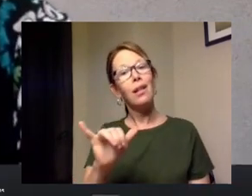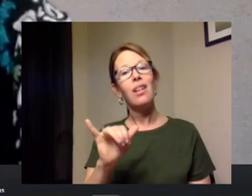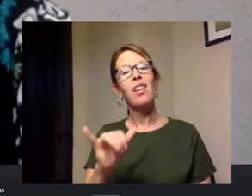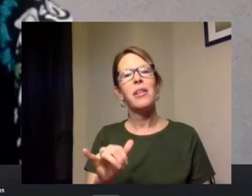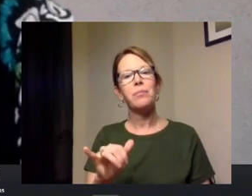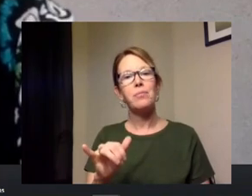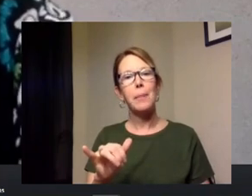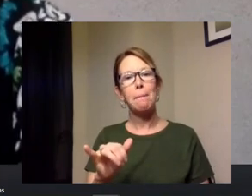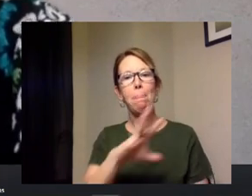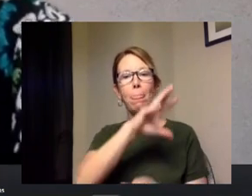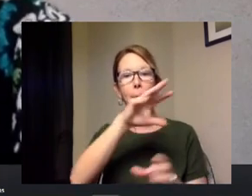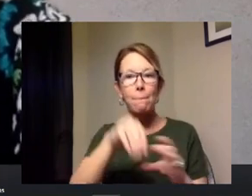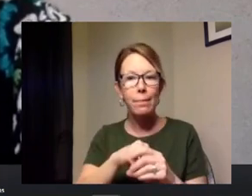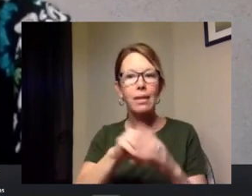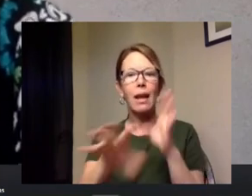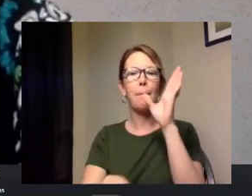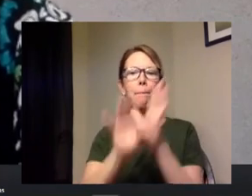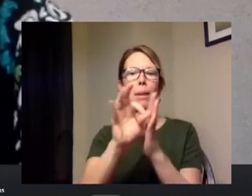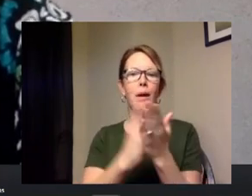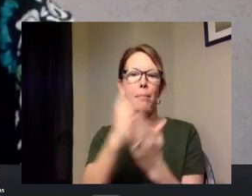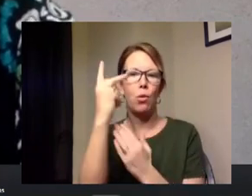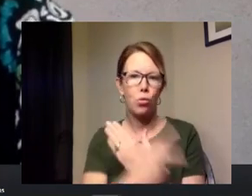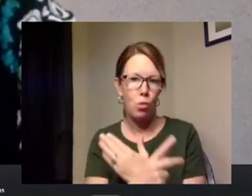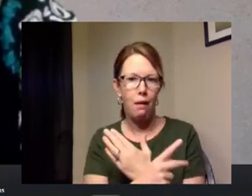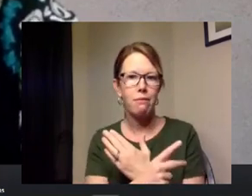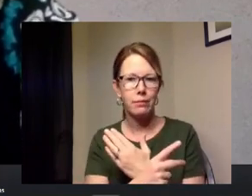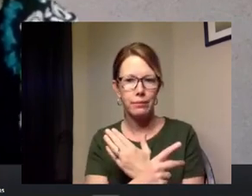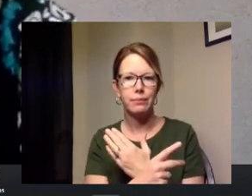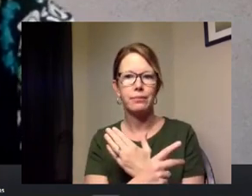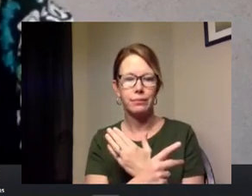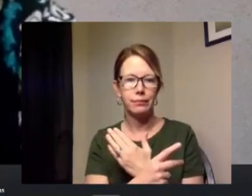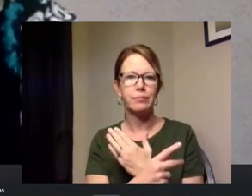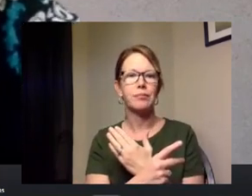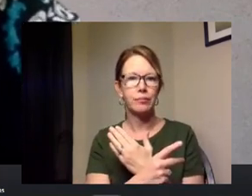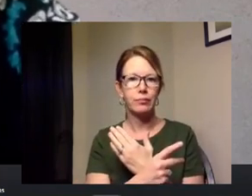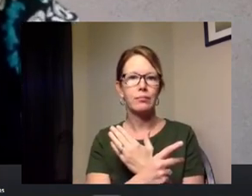involves um a pickup program um where